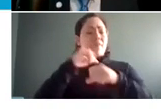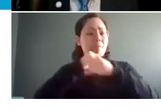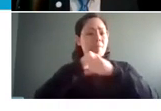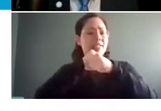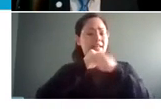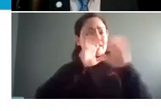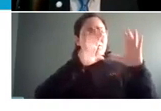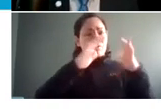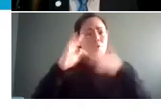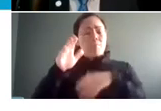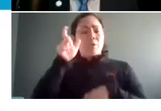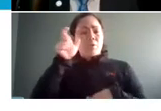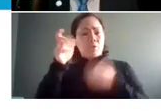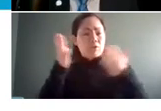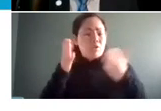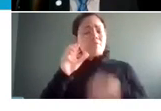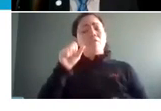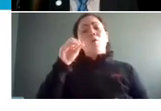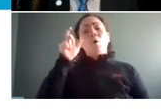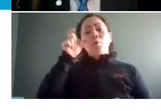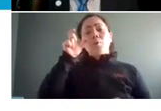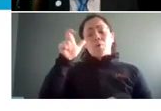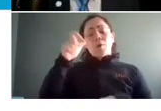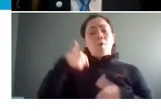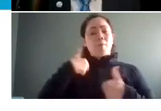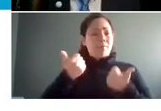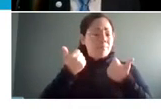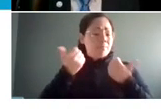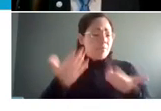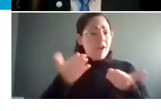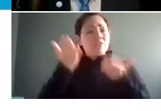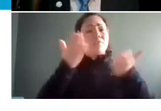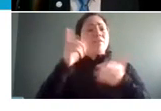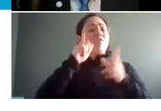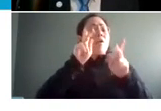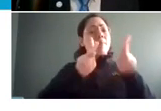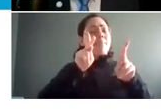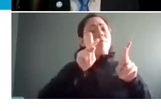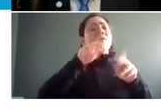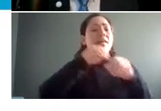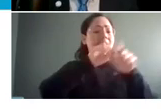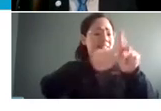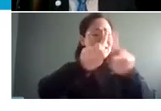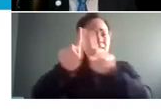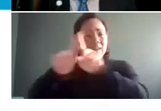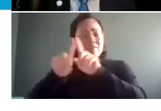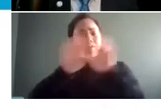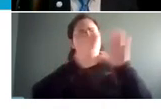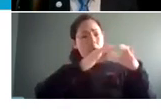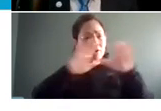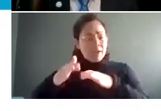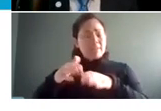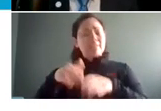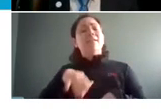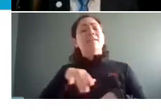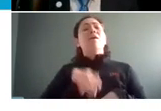serves so luna serves people from different national origins which is a protected class and we also serve people